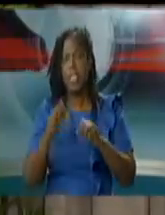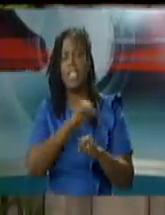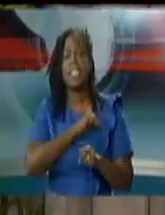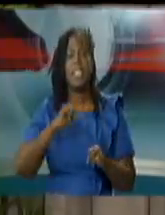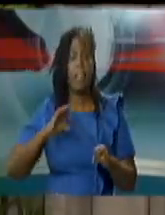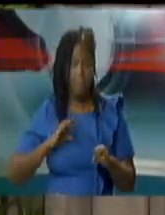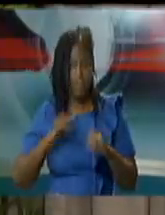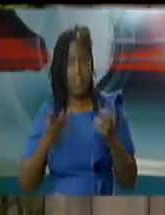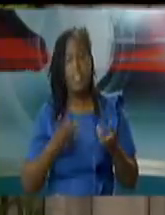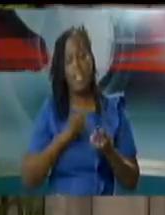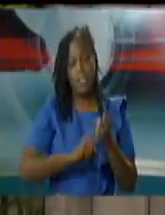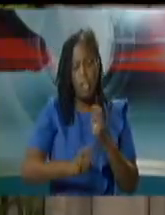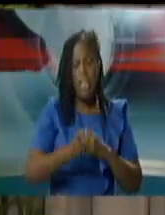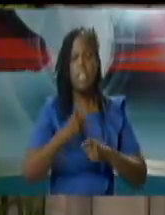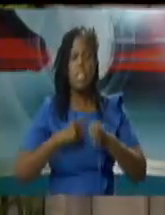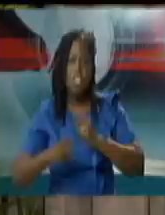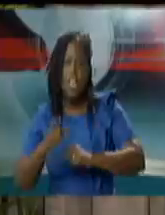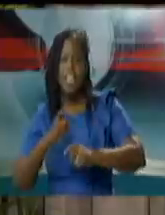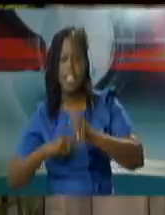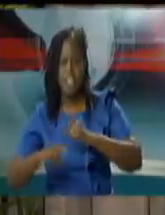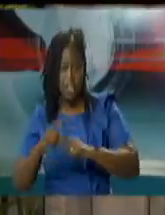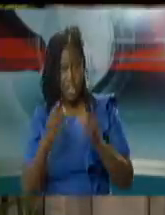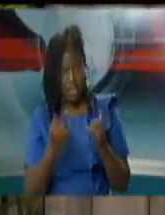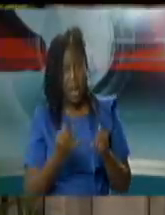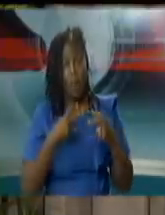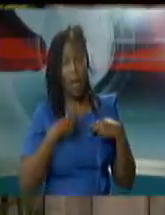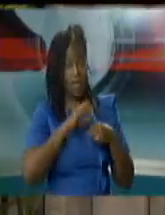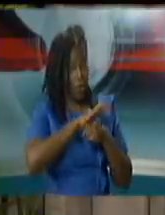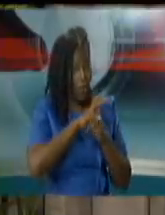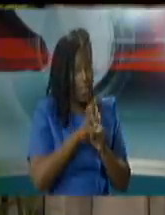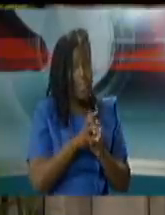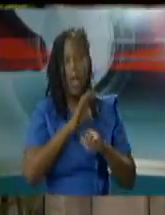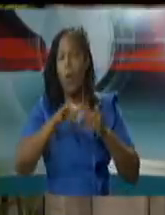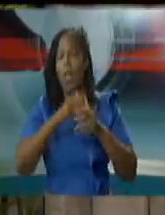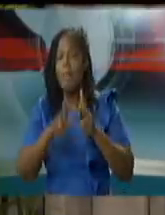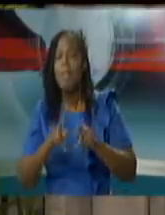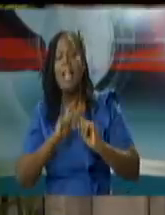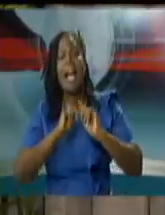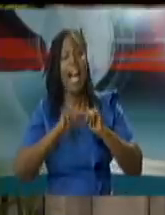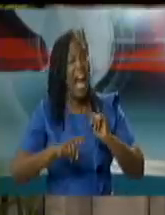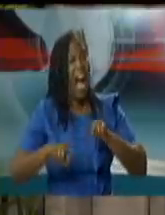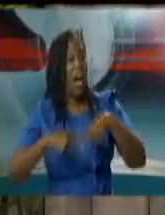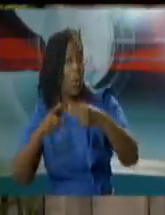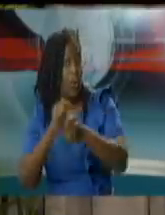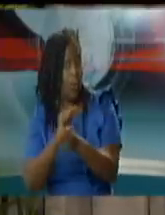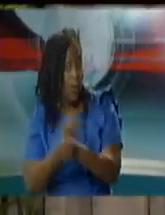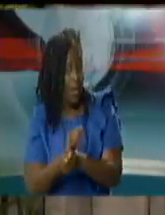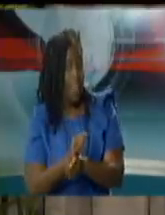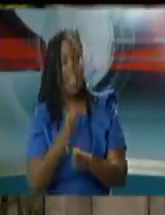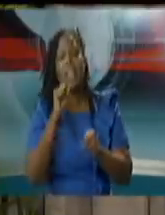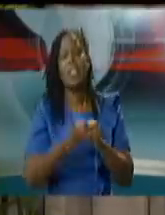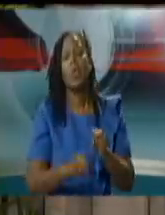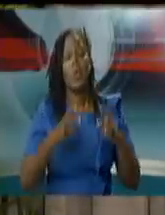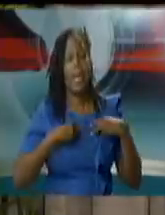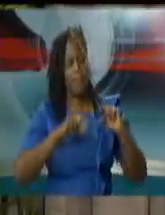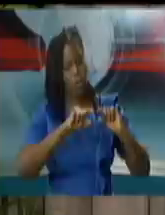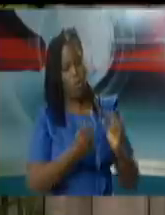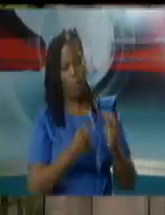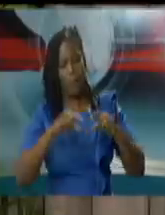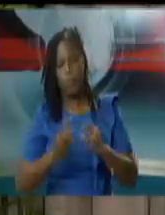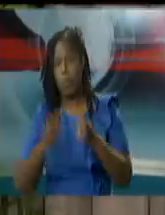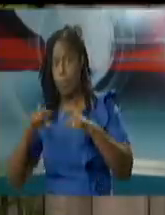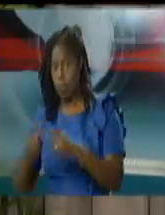workload people who have risks people who have responsibilities so there's been a very fluid and